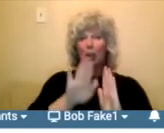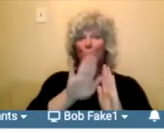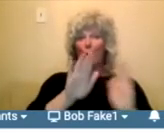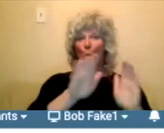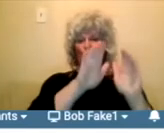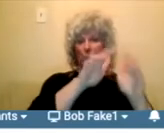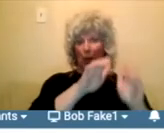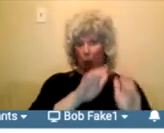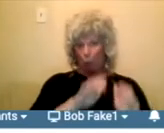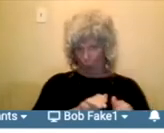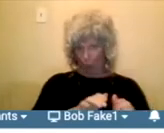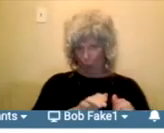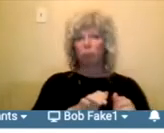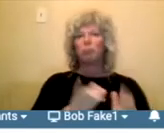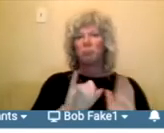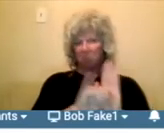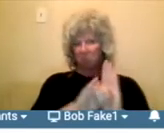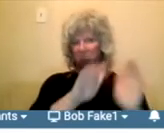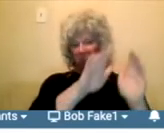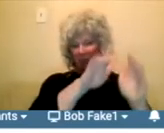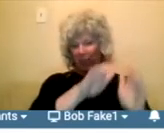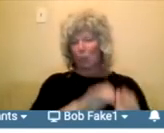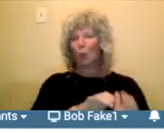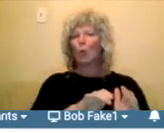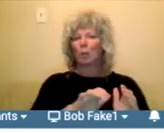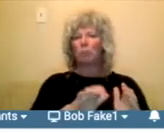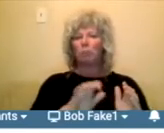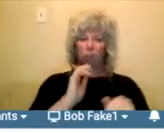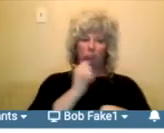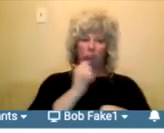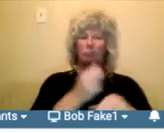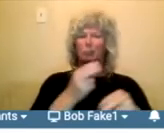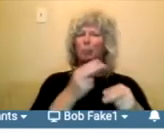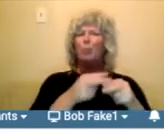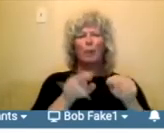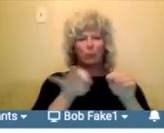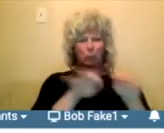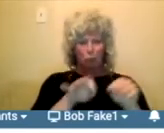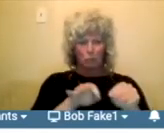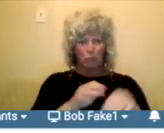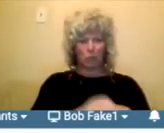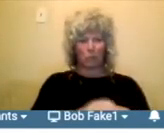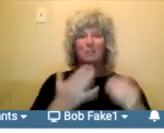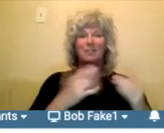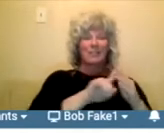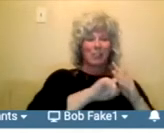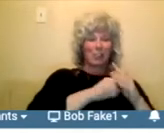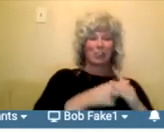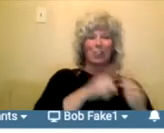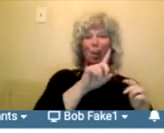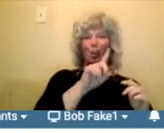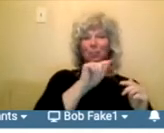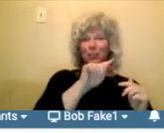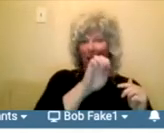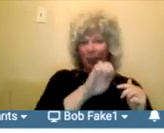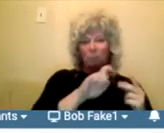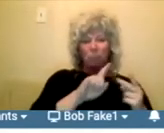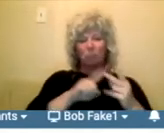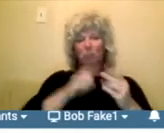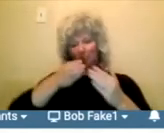it gives a brief little description of it there. Your start date and end date are kind of important.